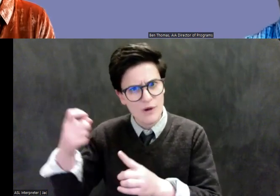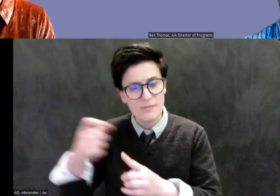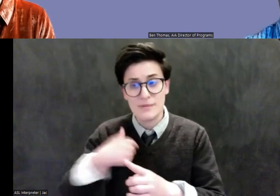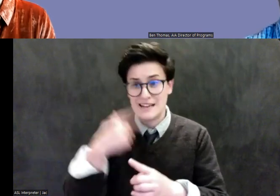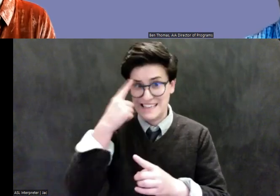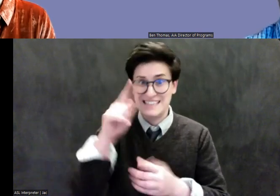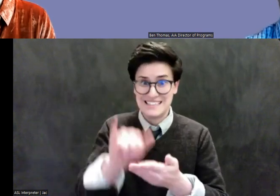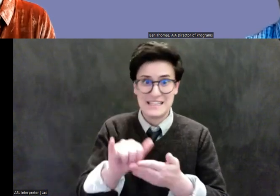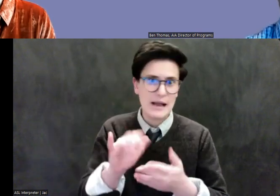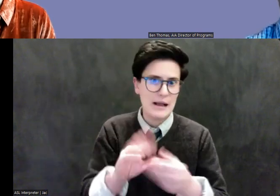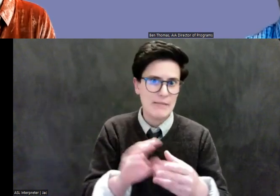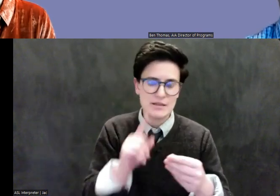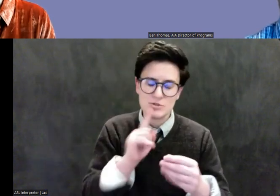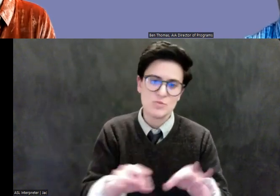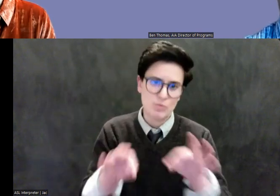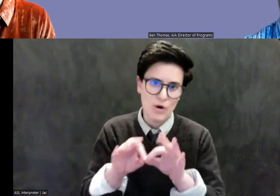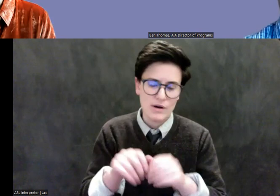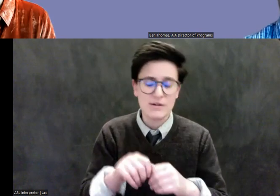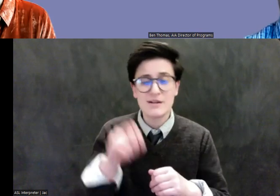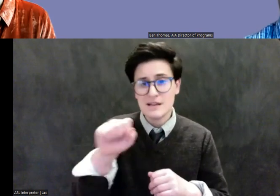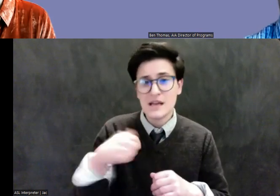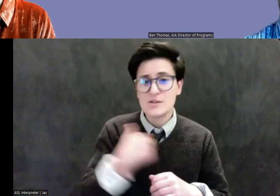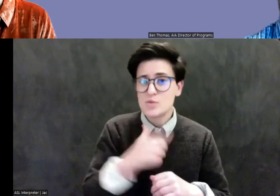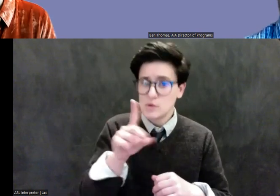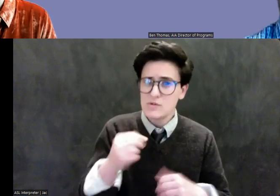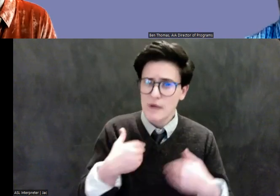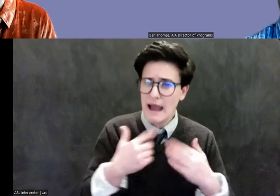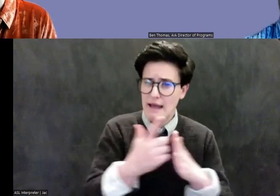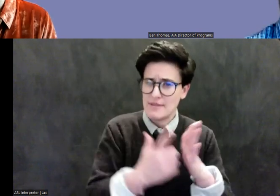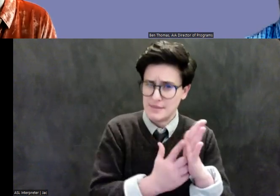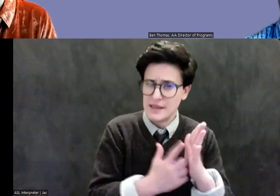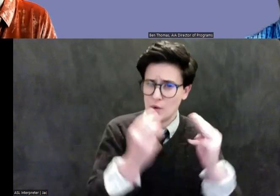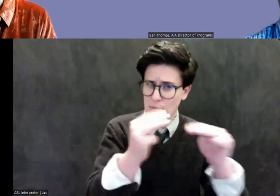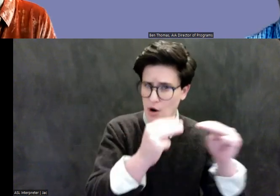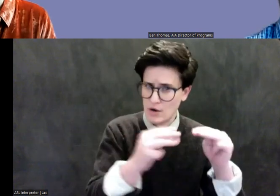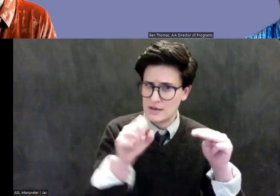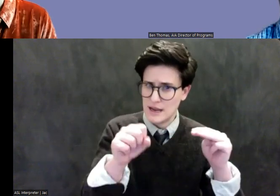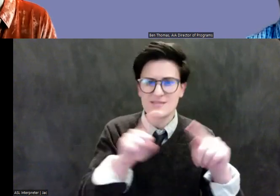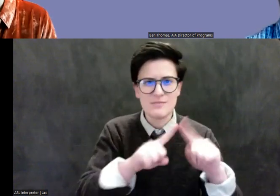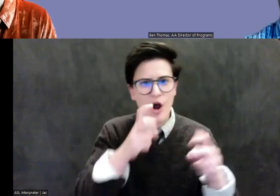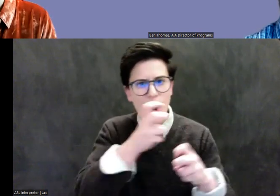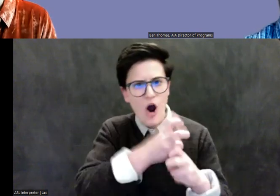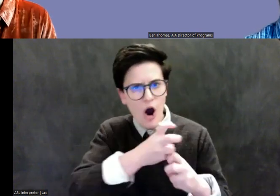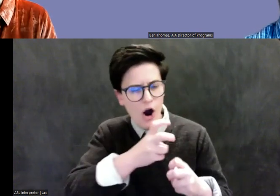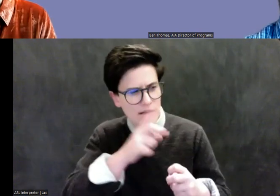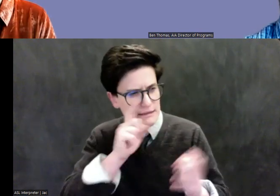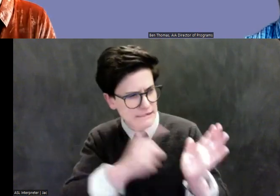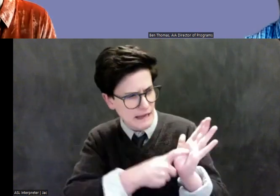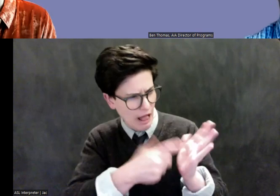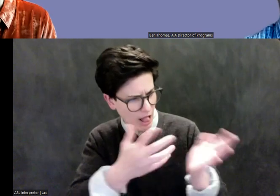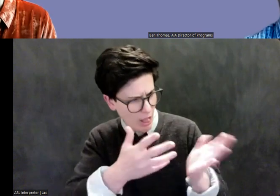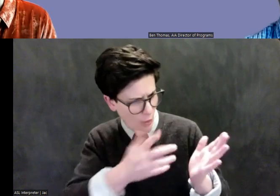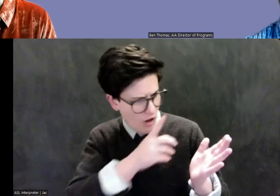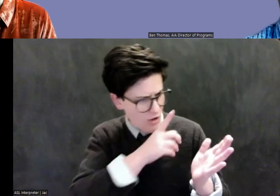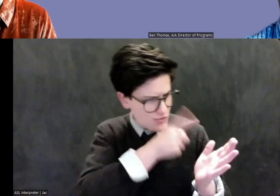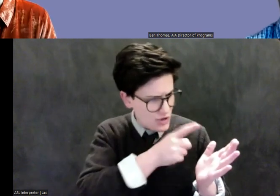legitimate market, but the fact that it is so difficult to tell what is the legitimate and what is the black market, it's a threat